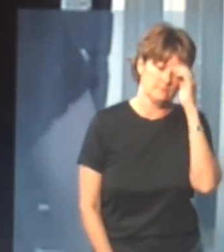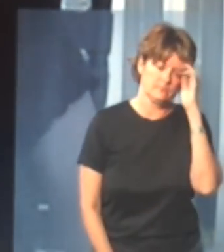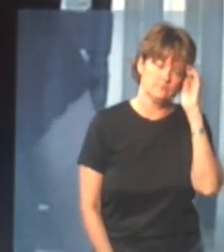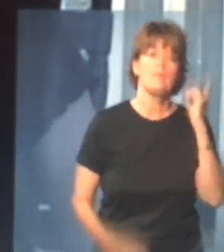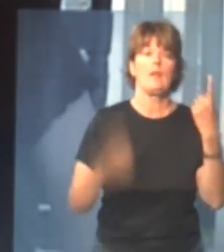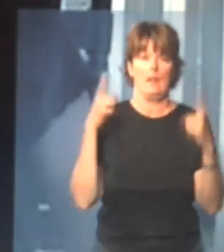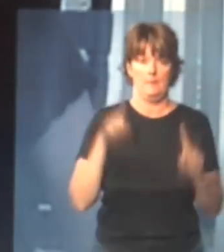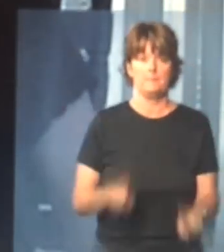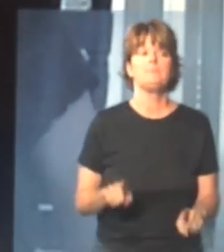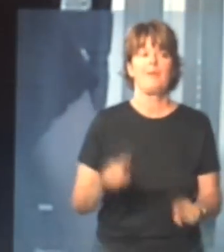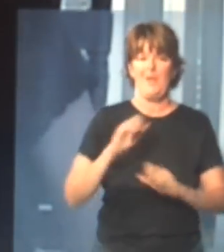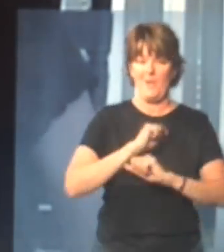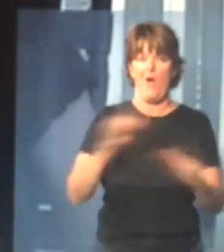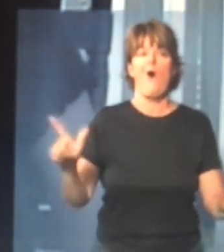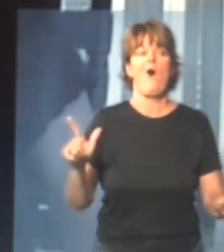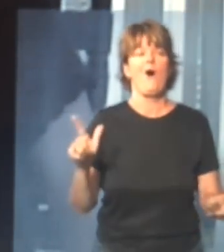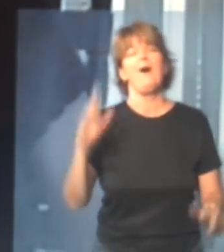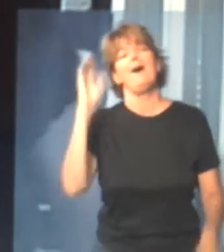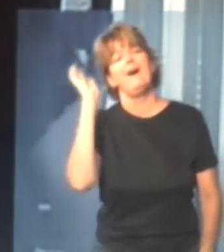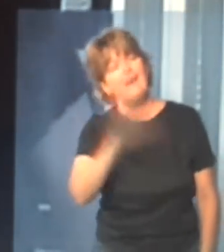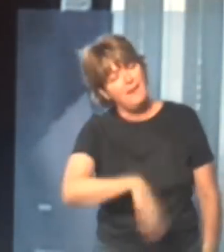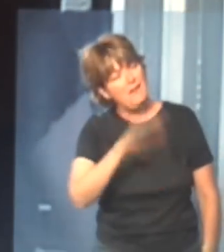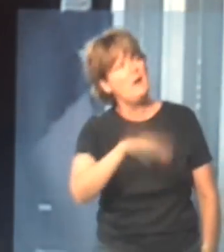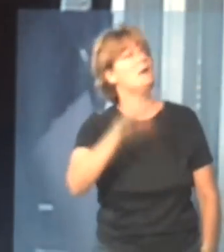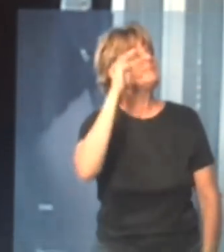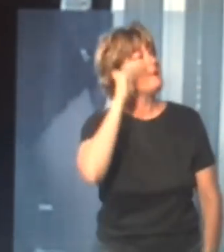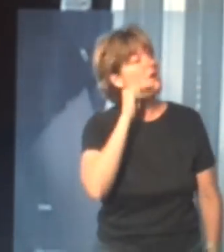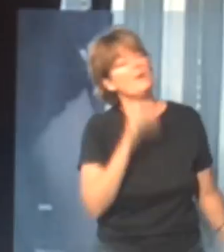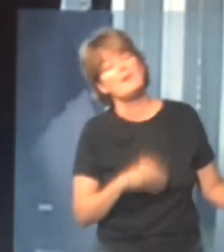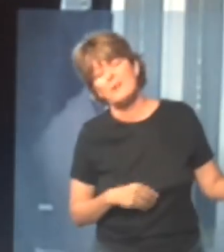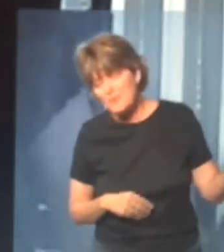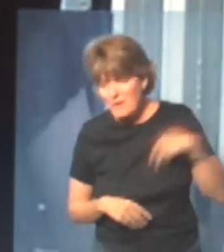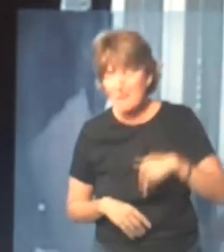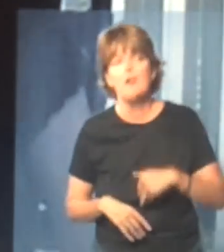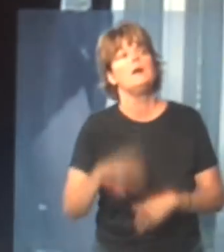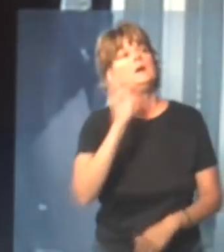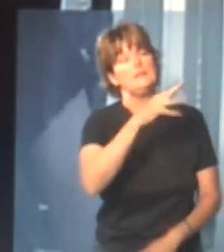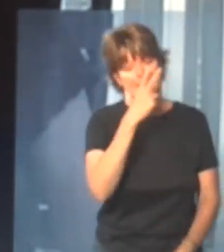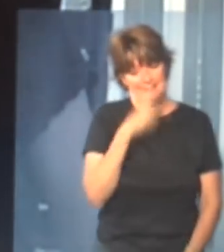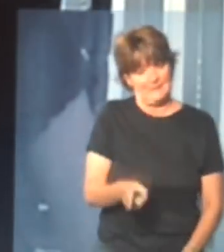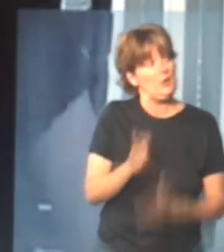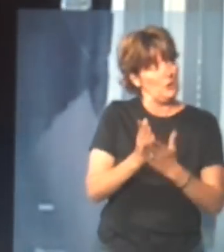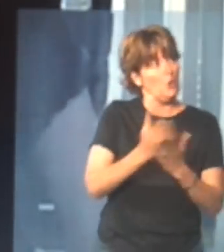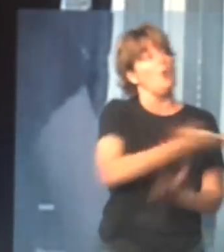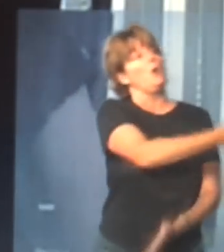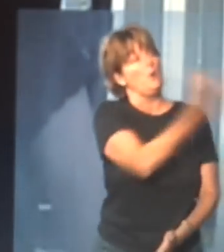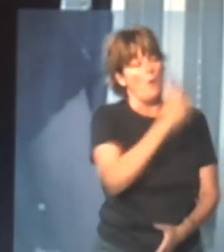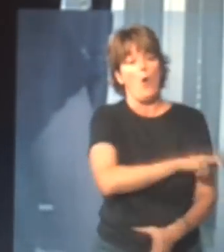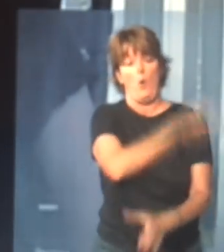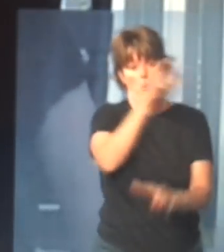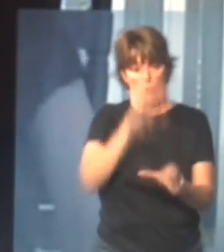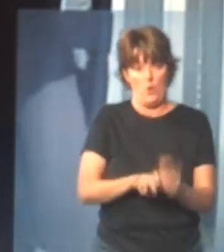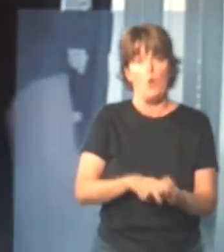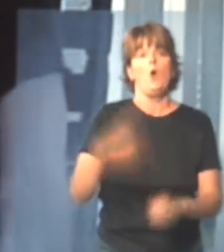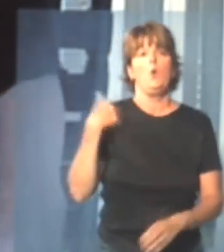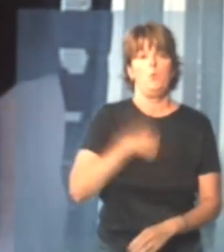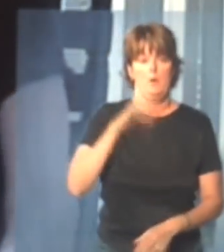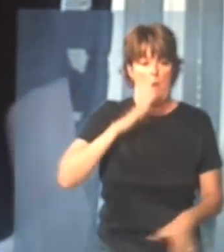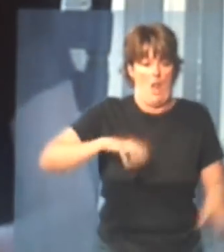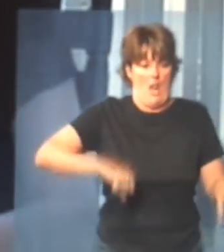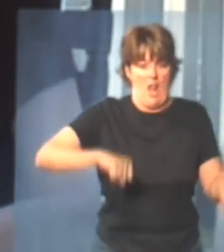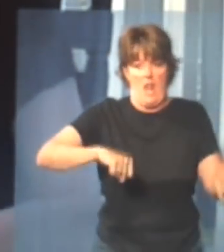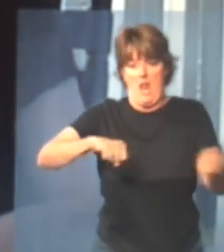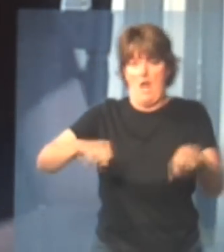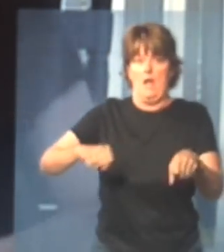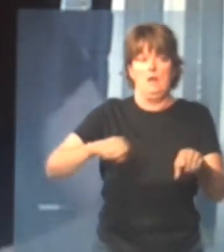and so, by this time, they're all standing, they're going, come on, Mary, look, get in the canoe, we'll walk it from one side to the other,